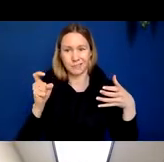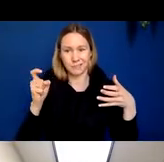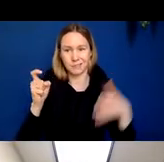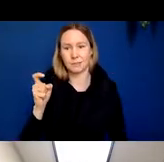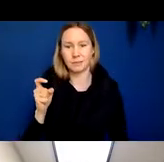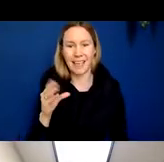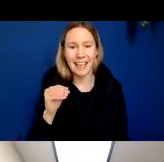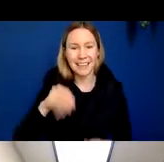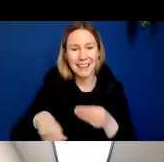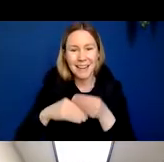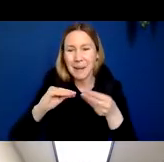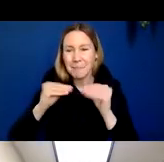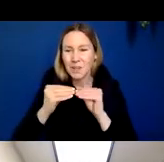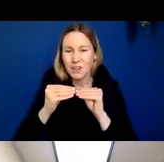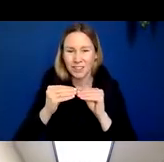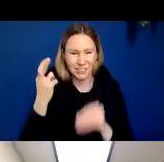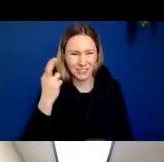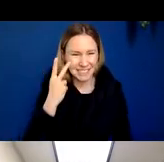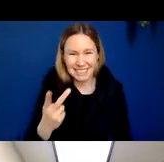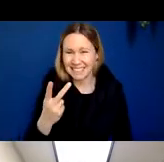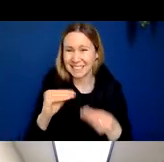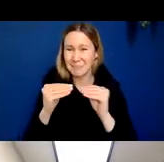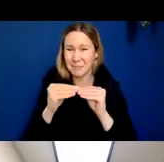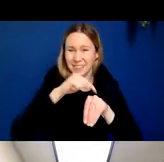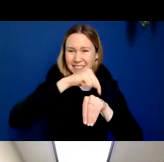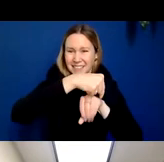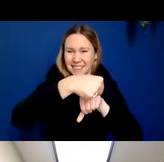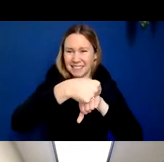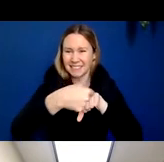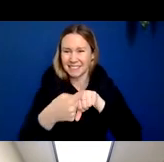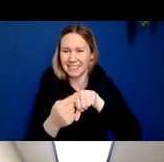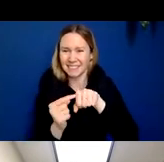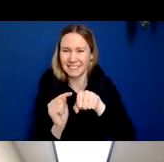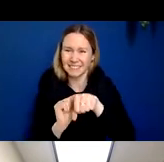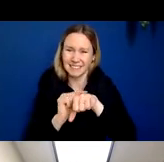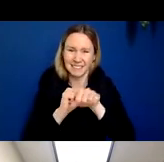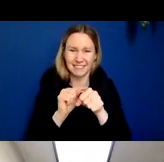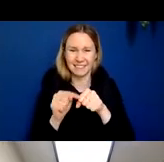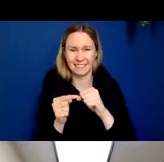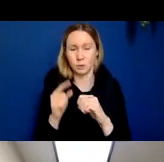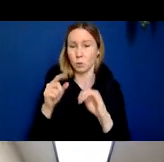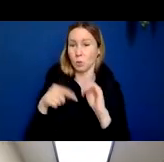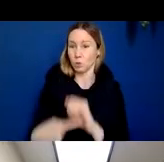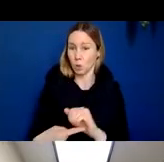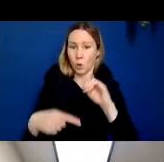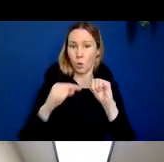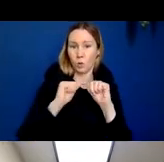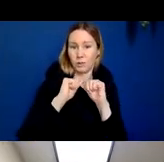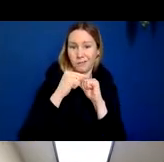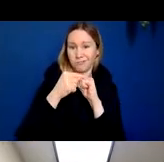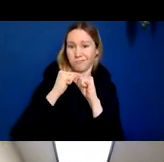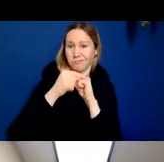numbered each region differently. That's why you see all these numbers indicating that this part of the cortex, for example, is